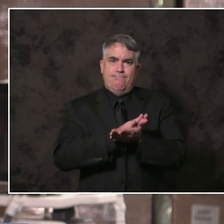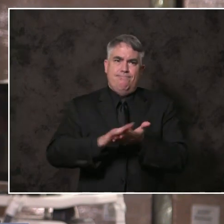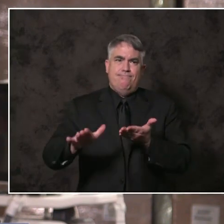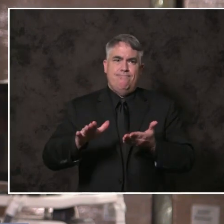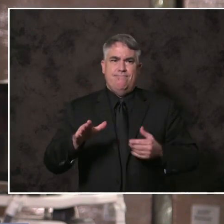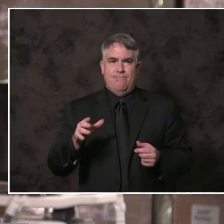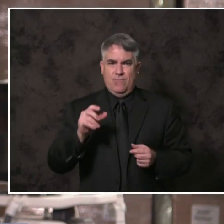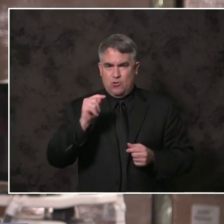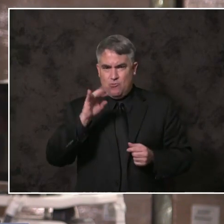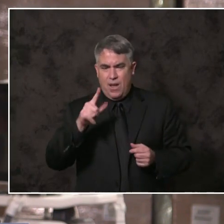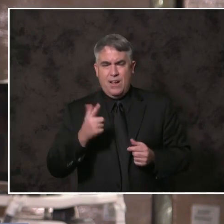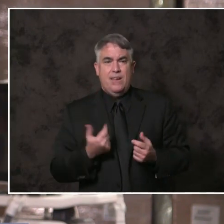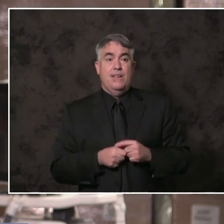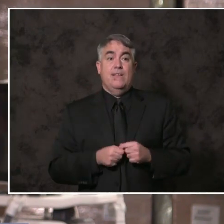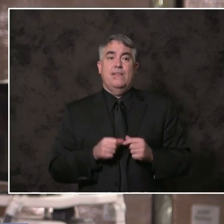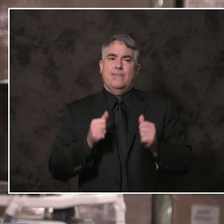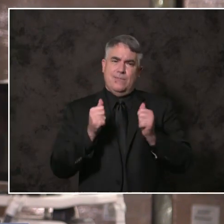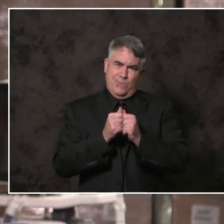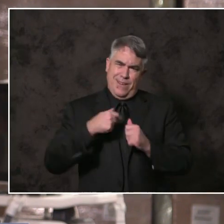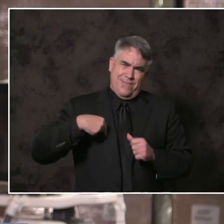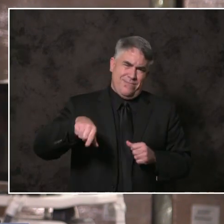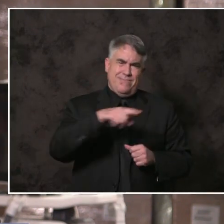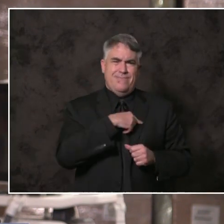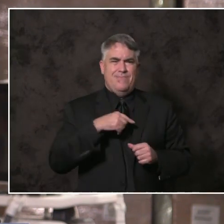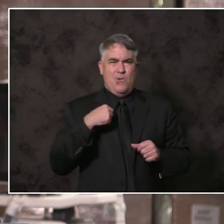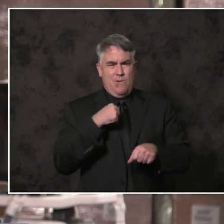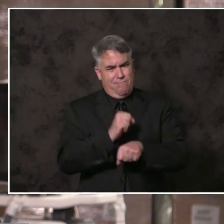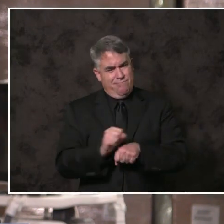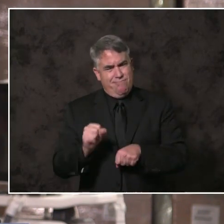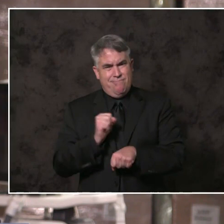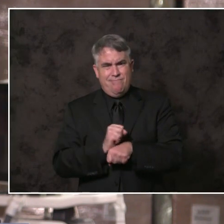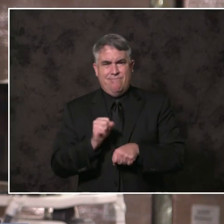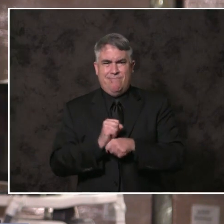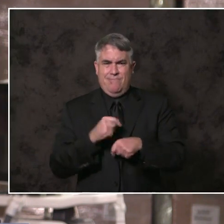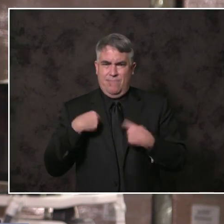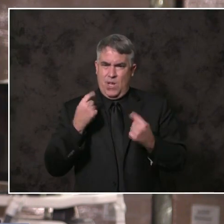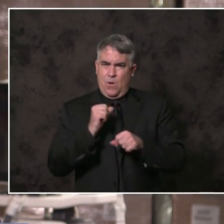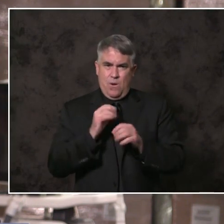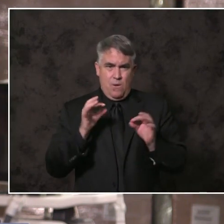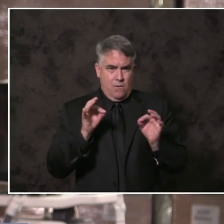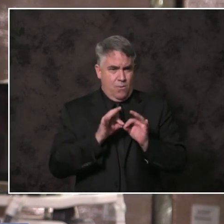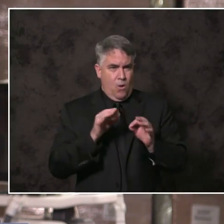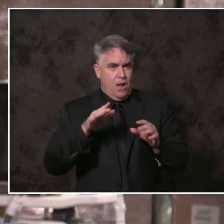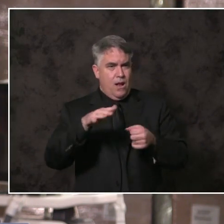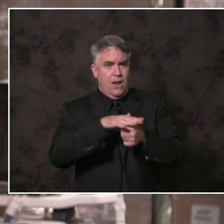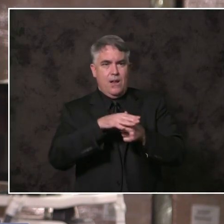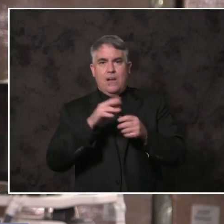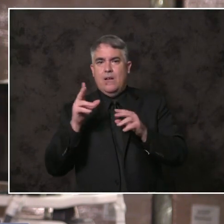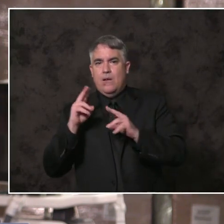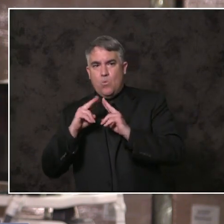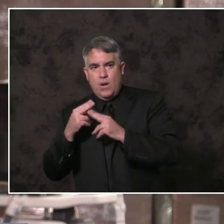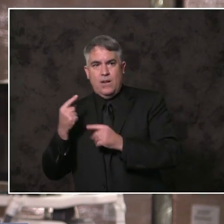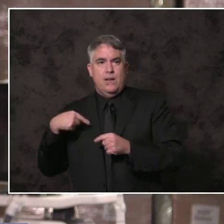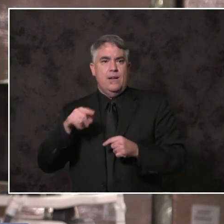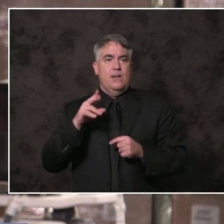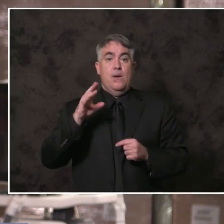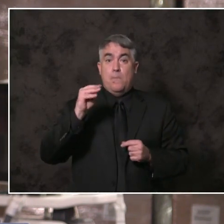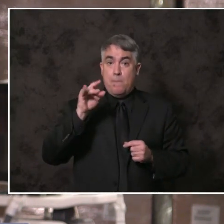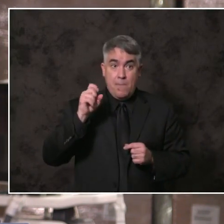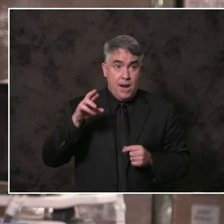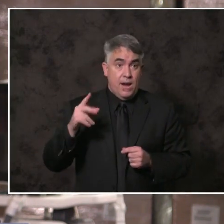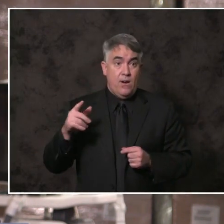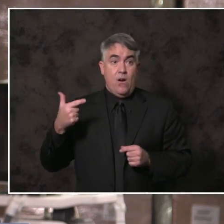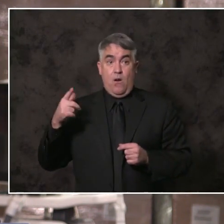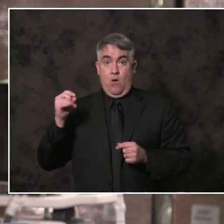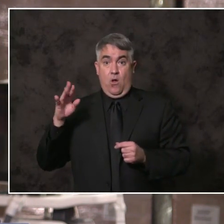with our partners who have worked on this for years, our regional allies including Mayor Gloria, Councilmembers Campbell, and Campeo,